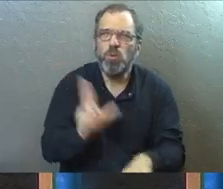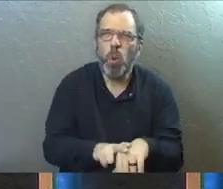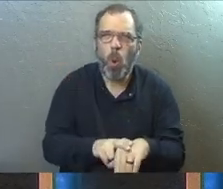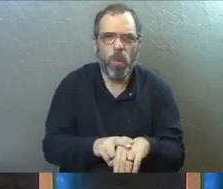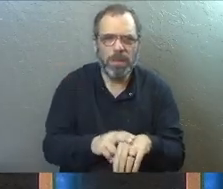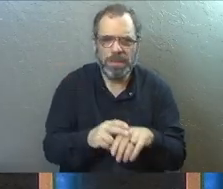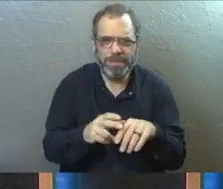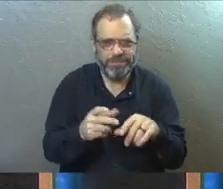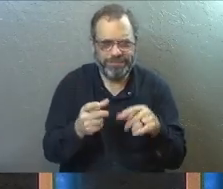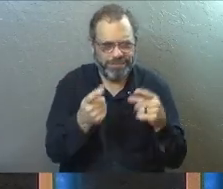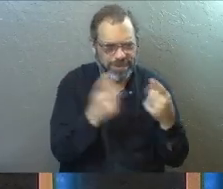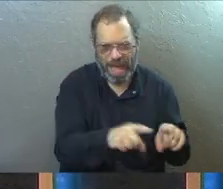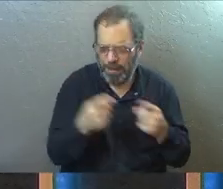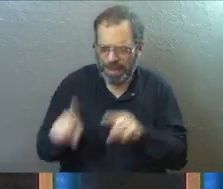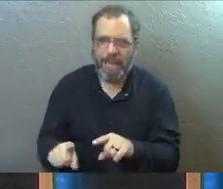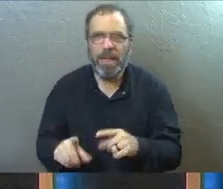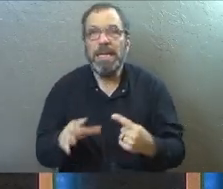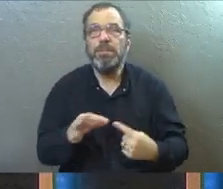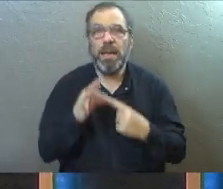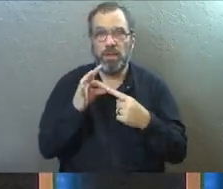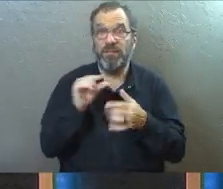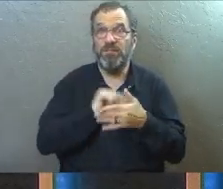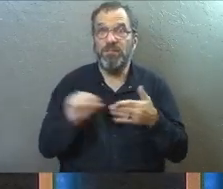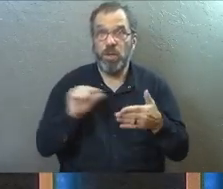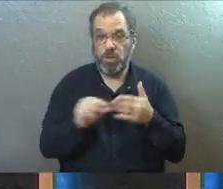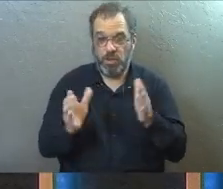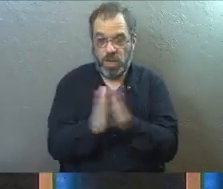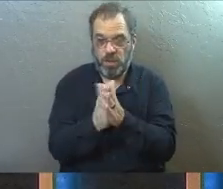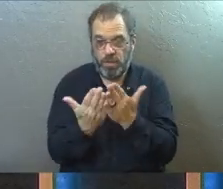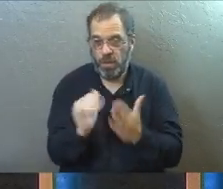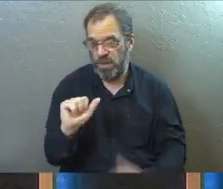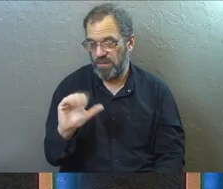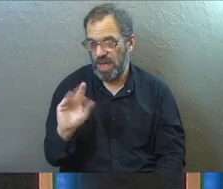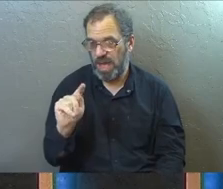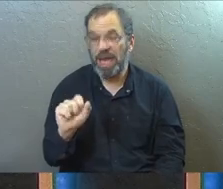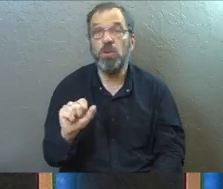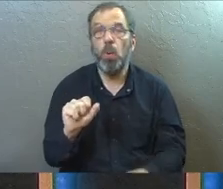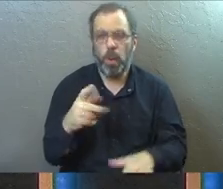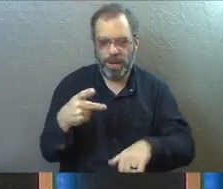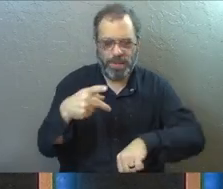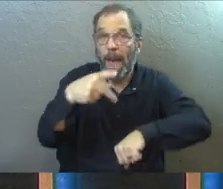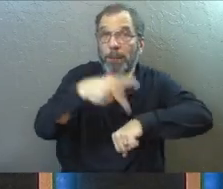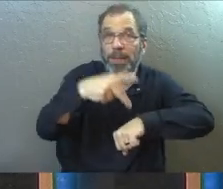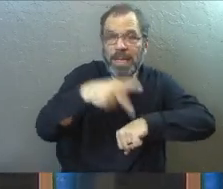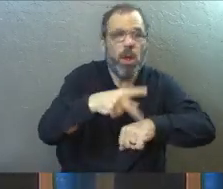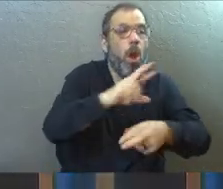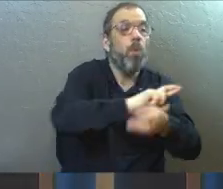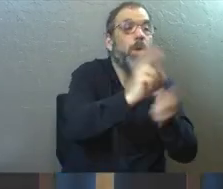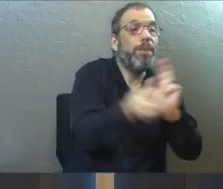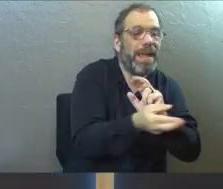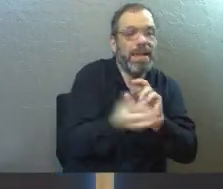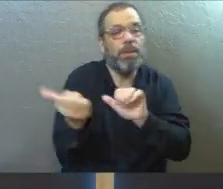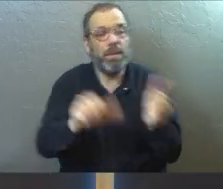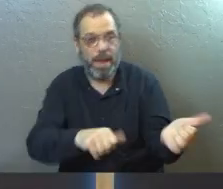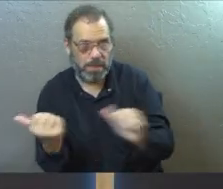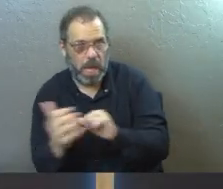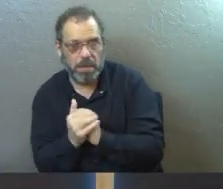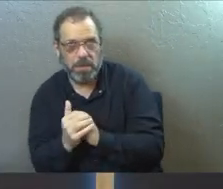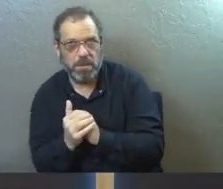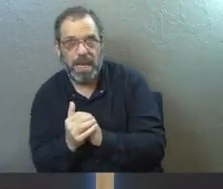hand in hand. Especially there's some passages in the book of Acts where Peter is preaching and says, Repent and be baptized.